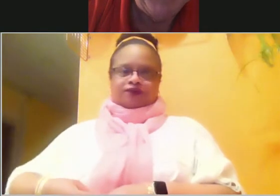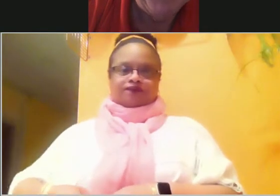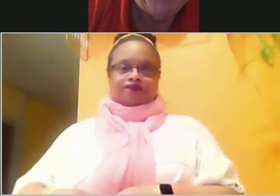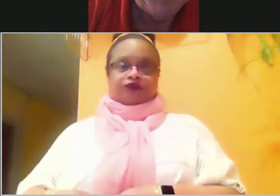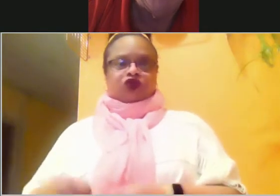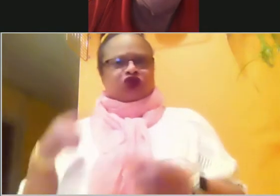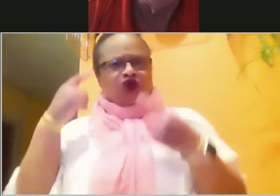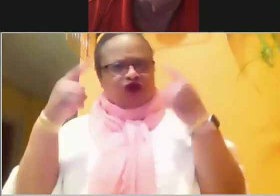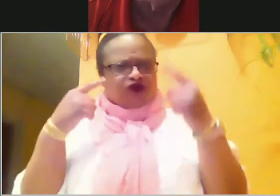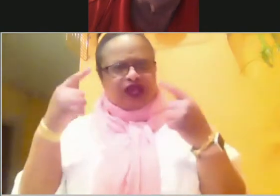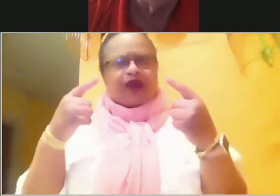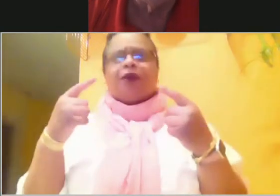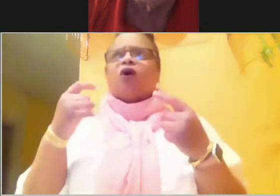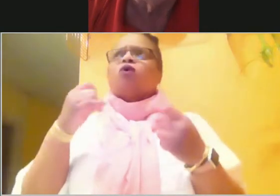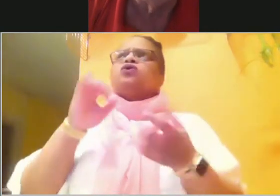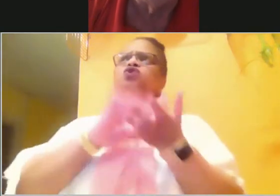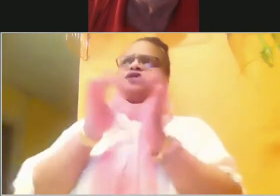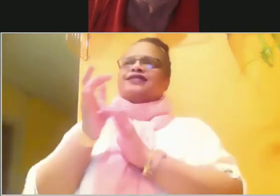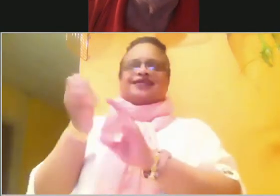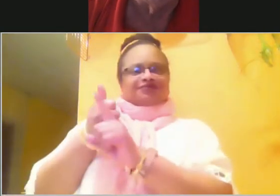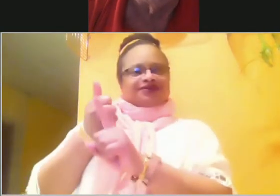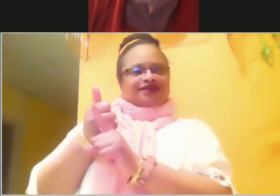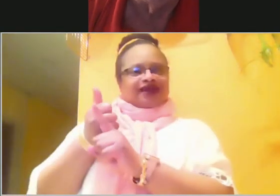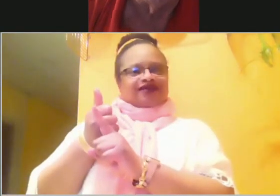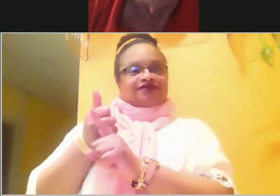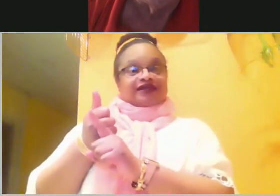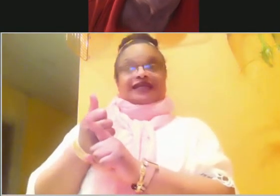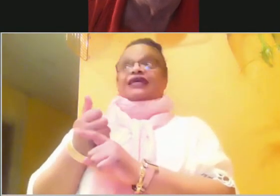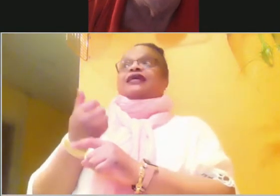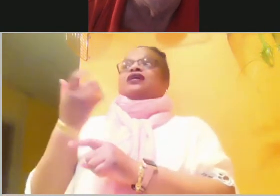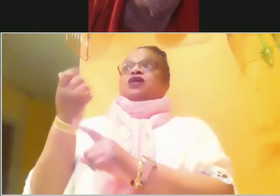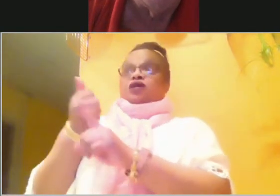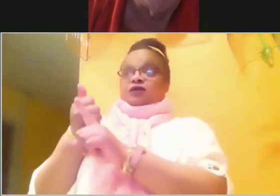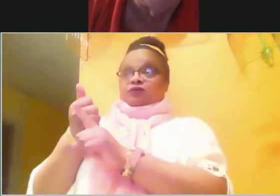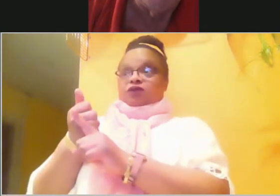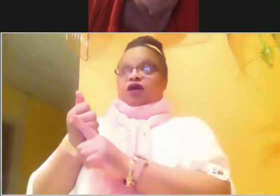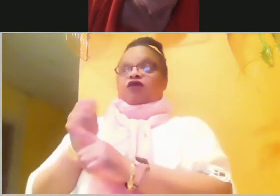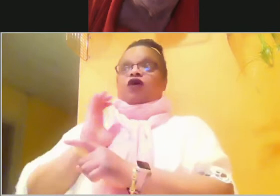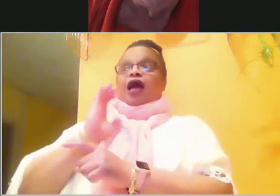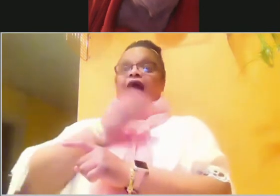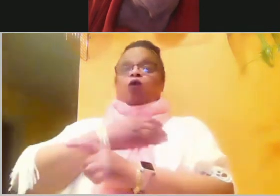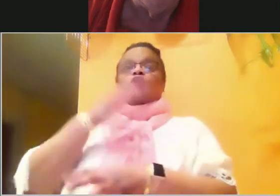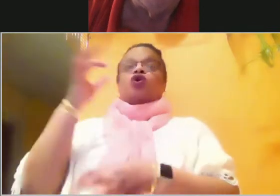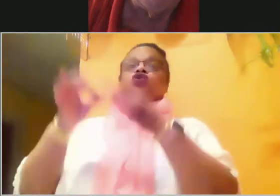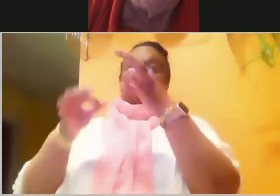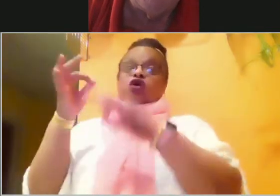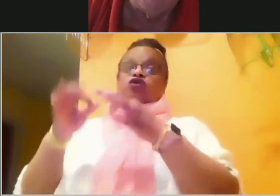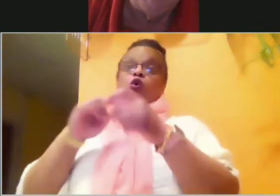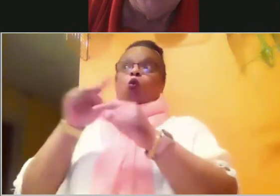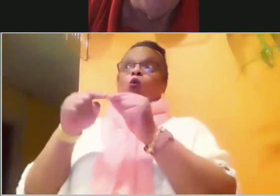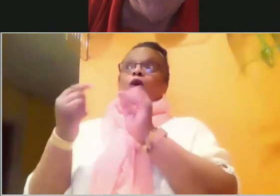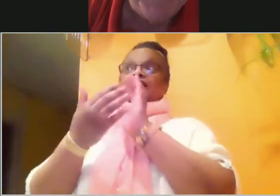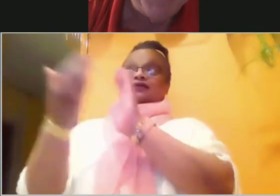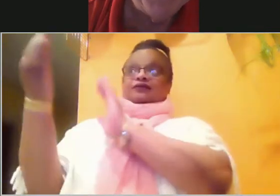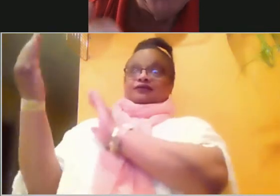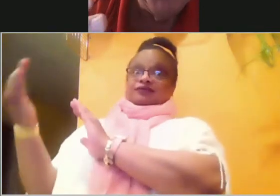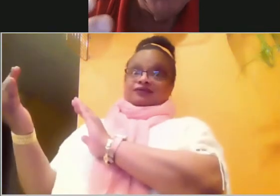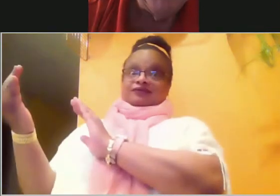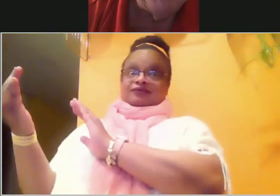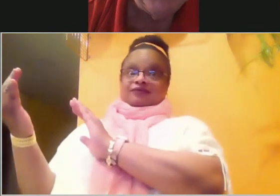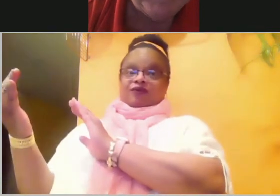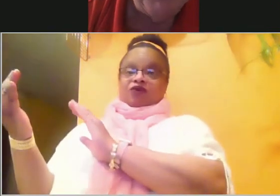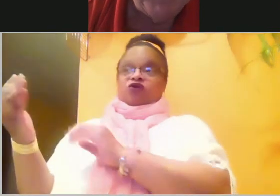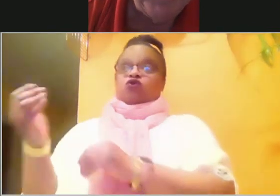our Lord and savior to follow. And he's our, he's going to be our judge, our lawyer when we go before the Lord and we get yay or nay.